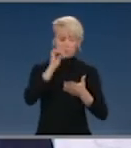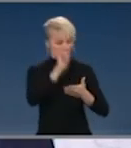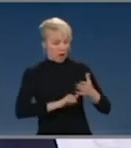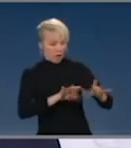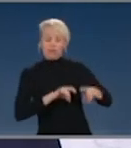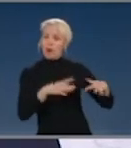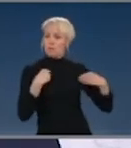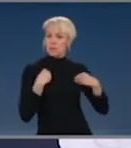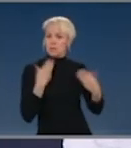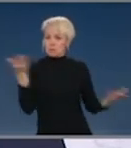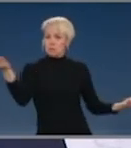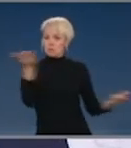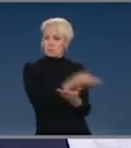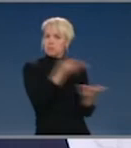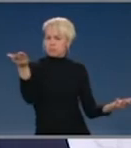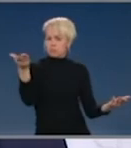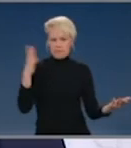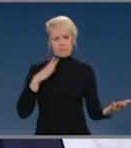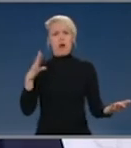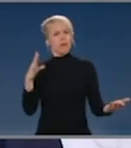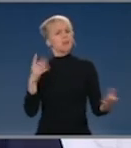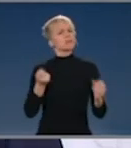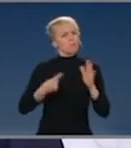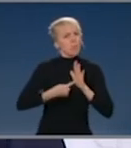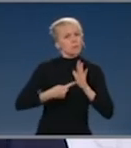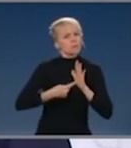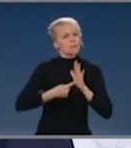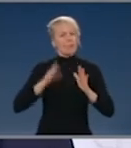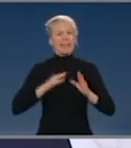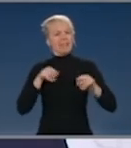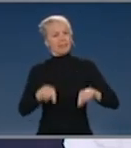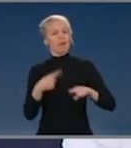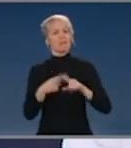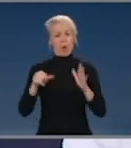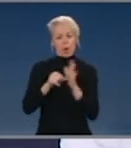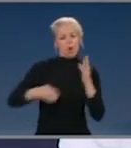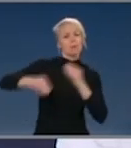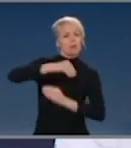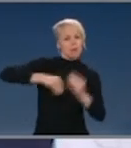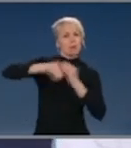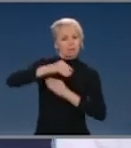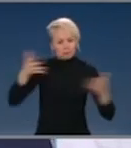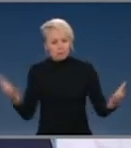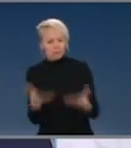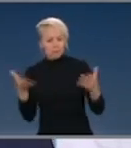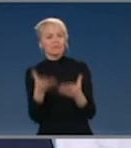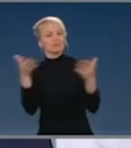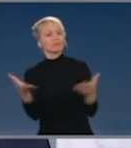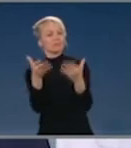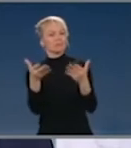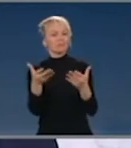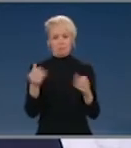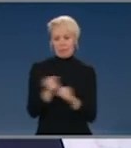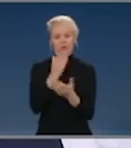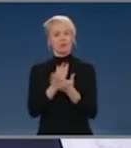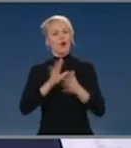And that is a function of our outward-looking nature of our economy and our understanding of how we can drive prosperity in this country, and that is